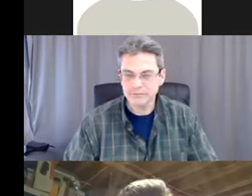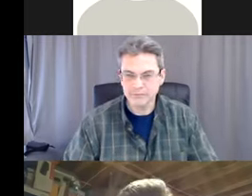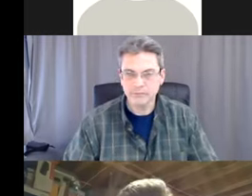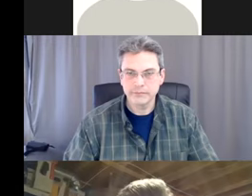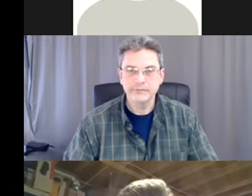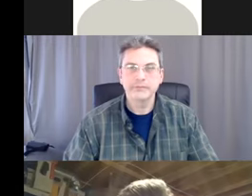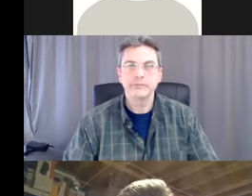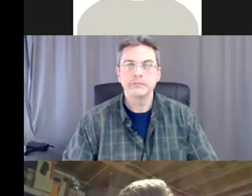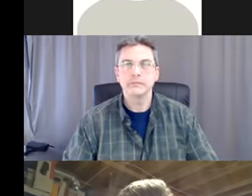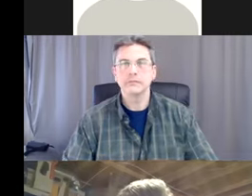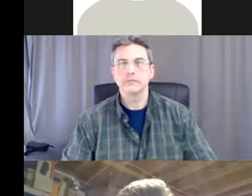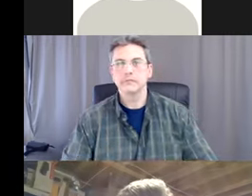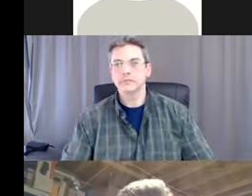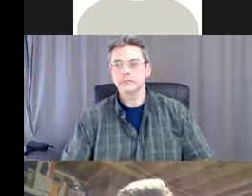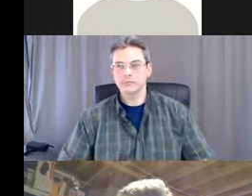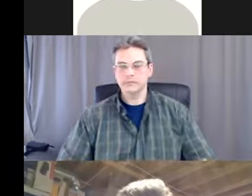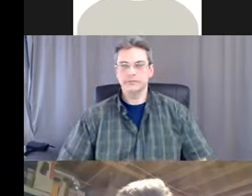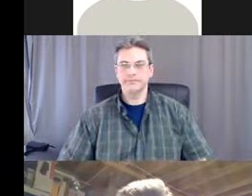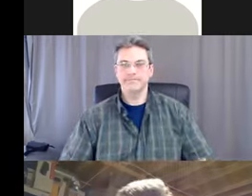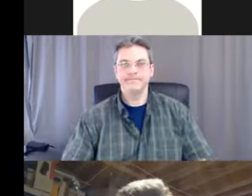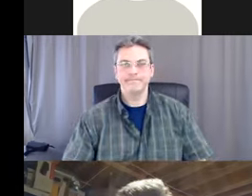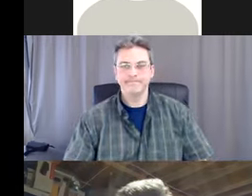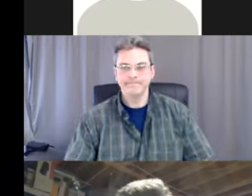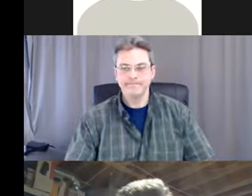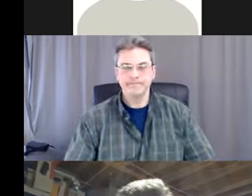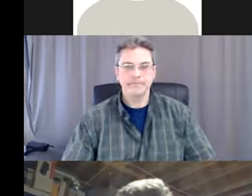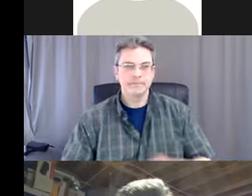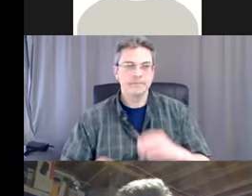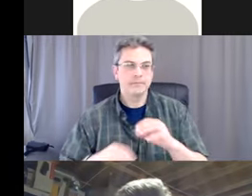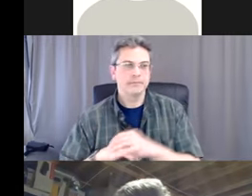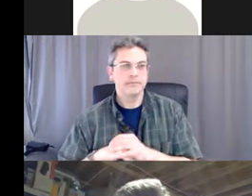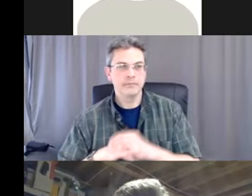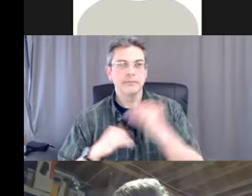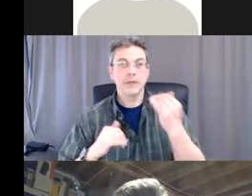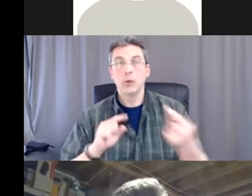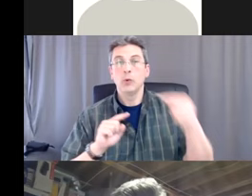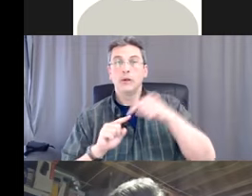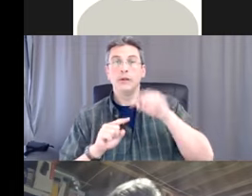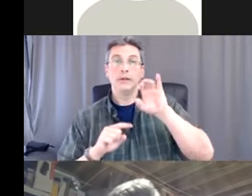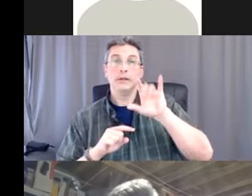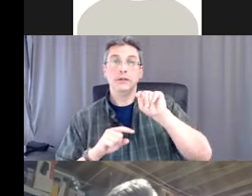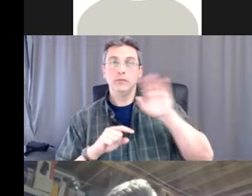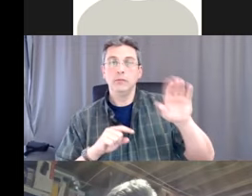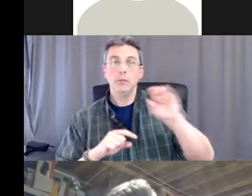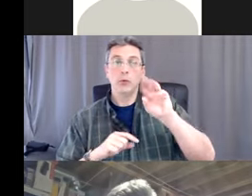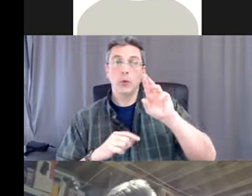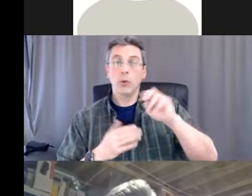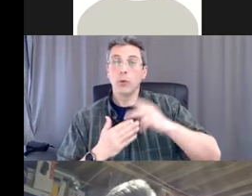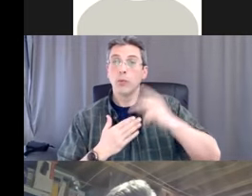So just getting back to some of the CILC core programs, it's information and referral,